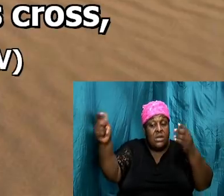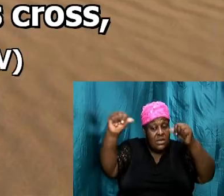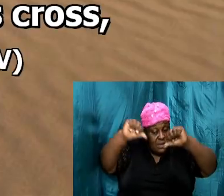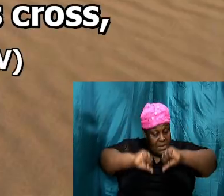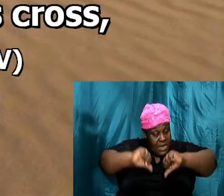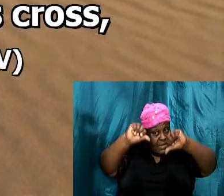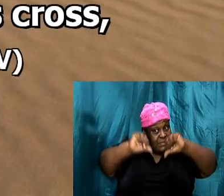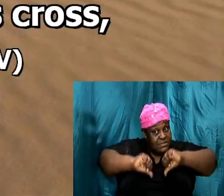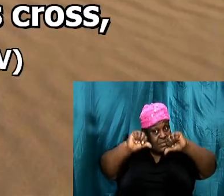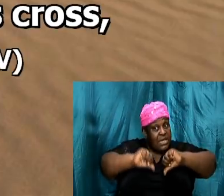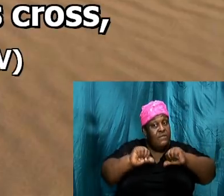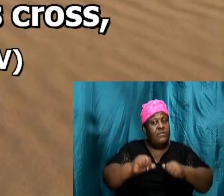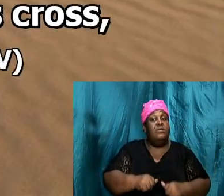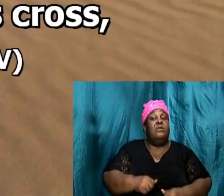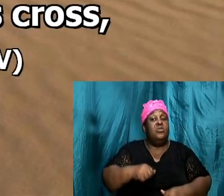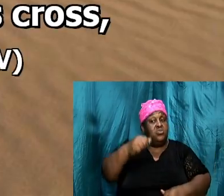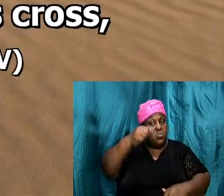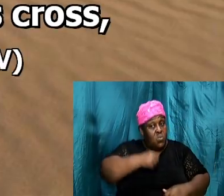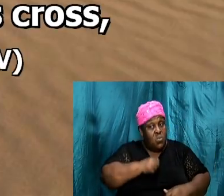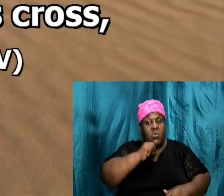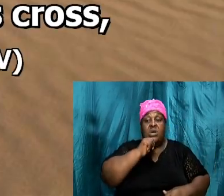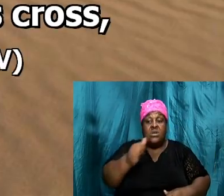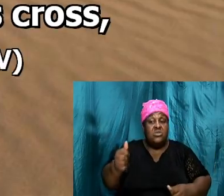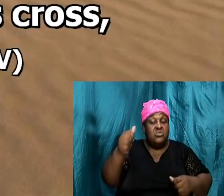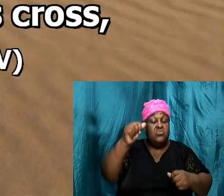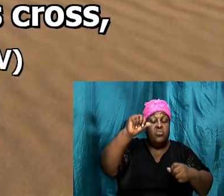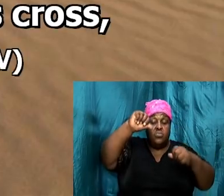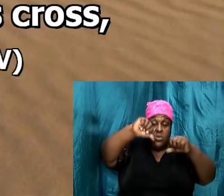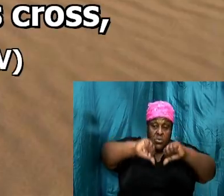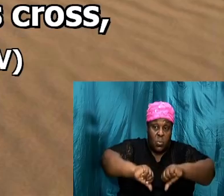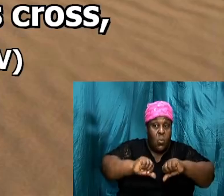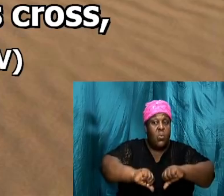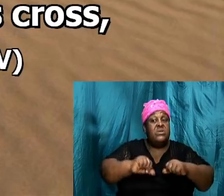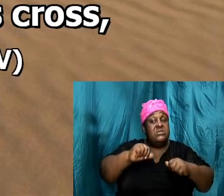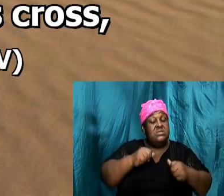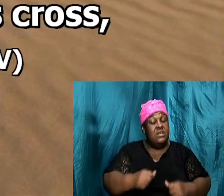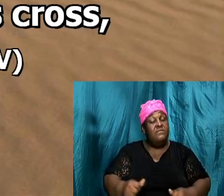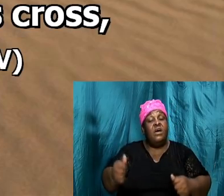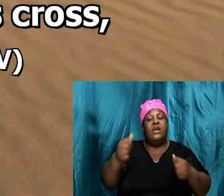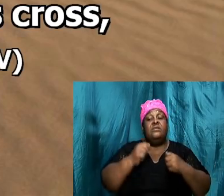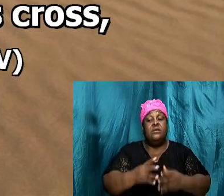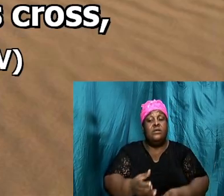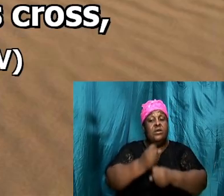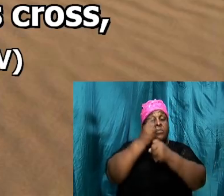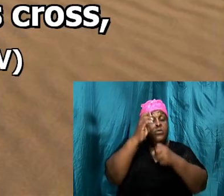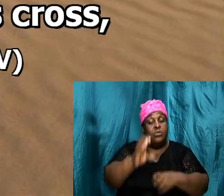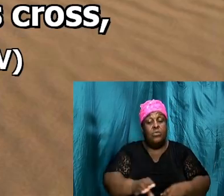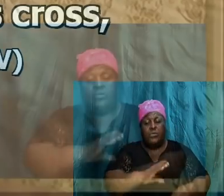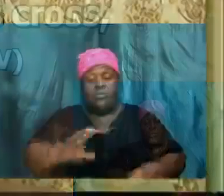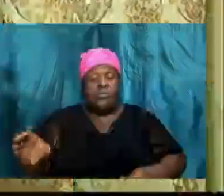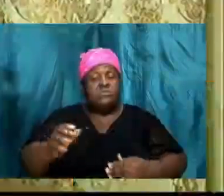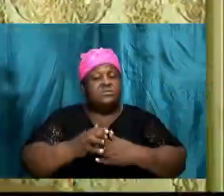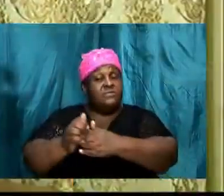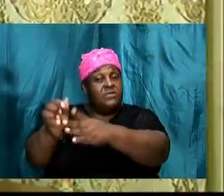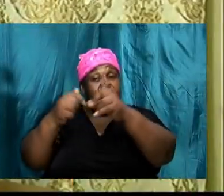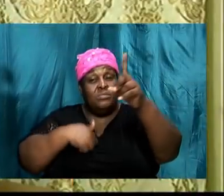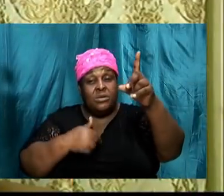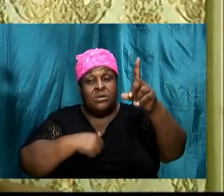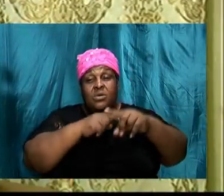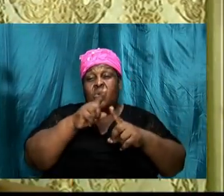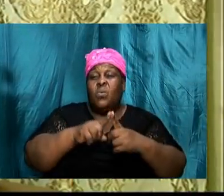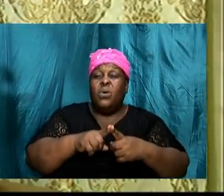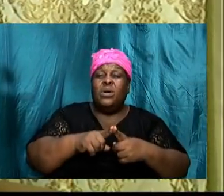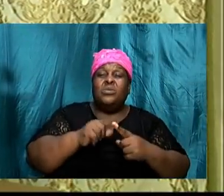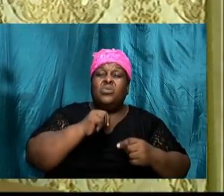let him disown himself, take up his cross and follow me. When you disown yourself,